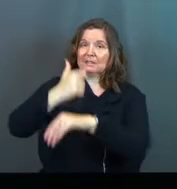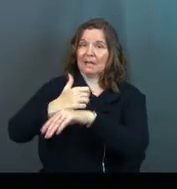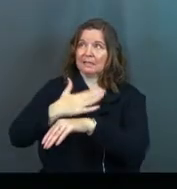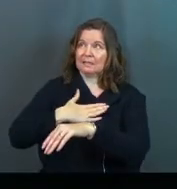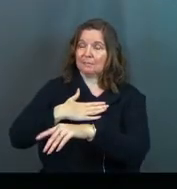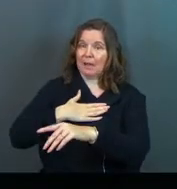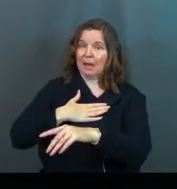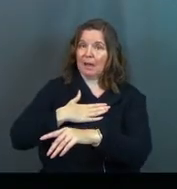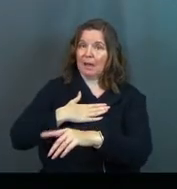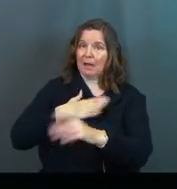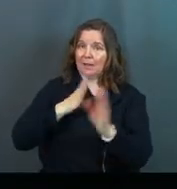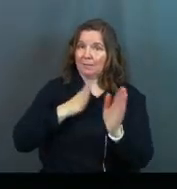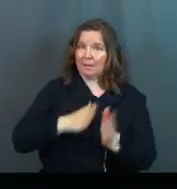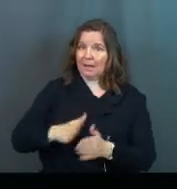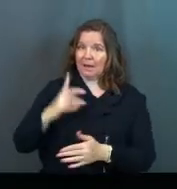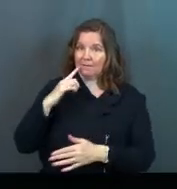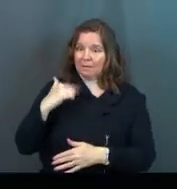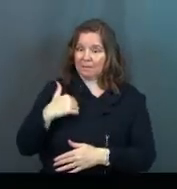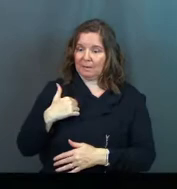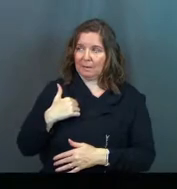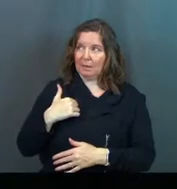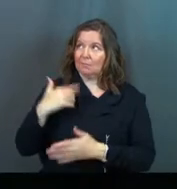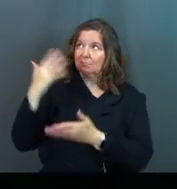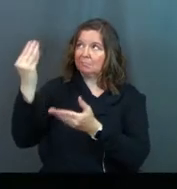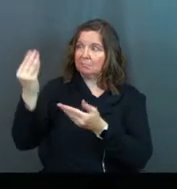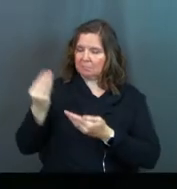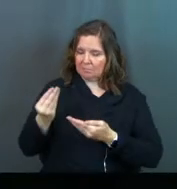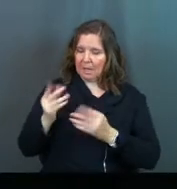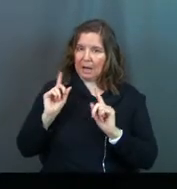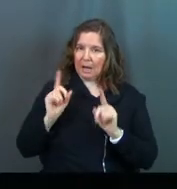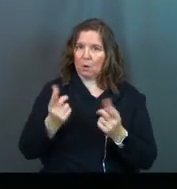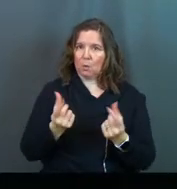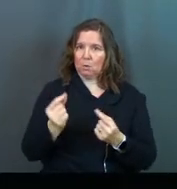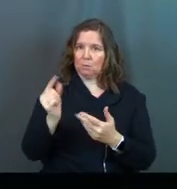mission for me and I go and I do those things.